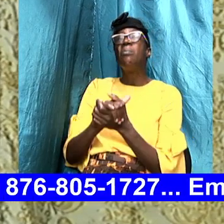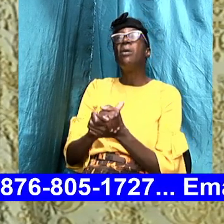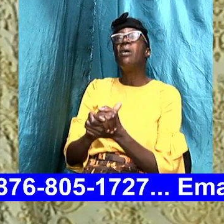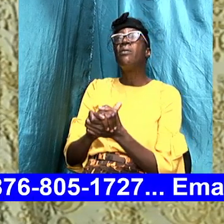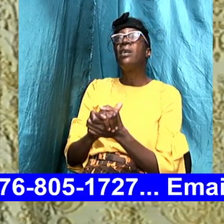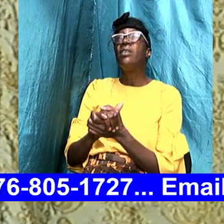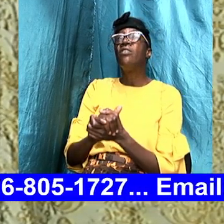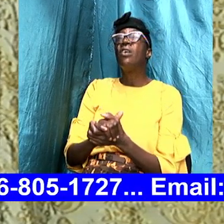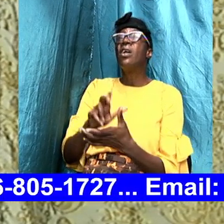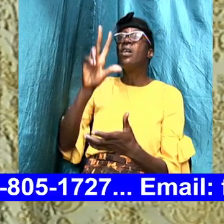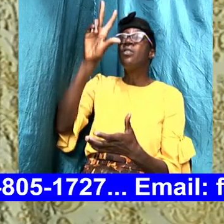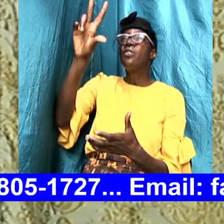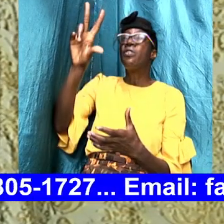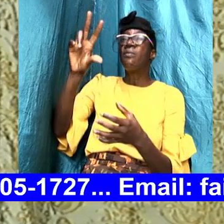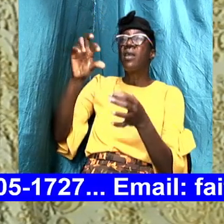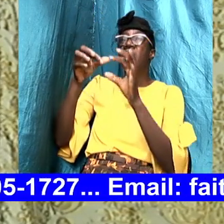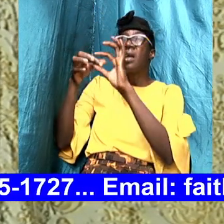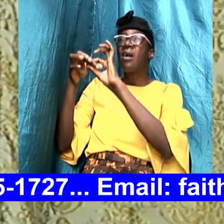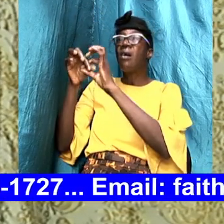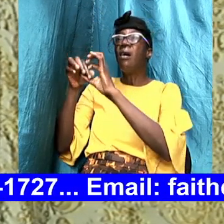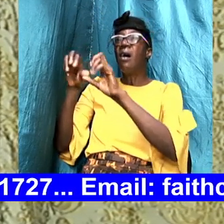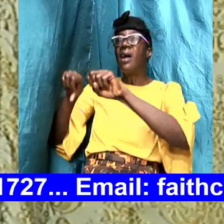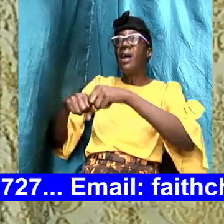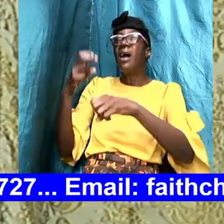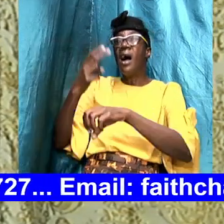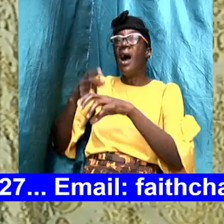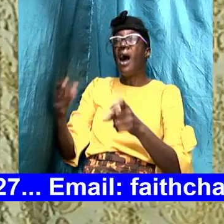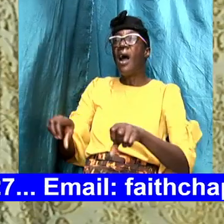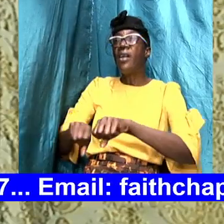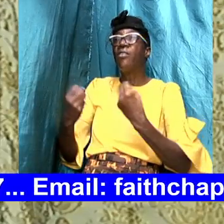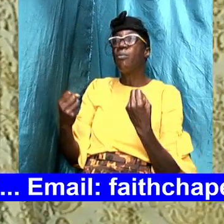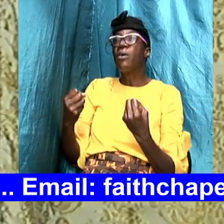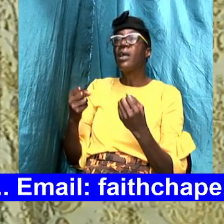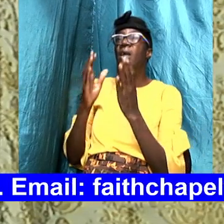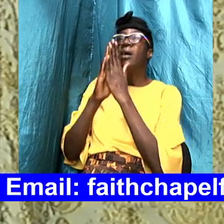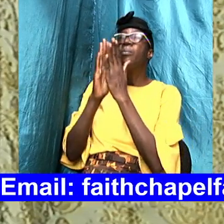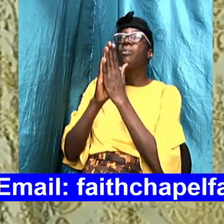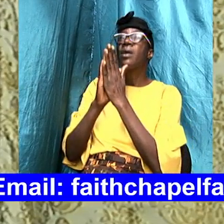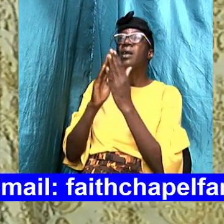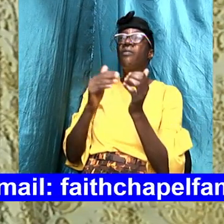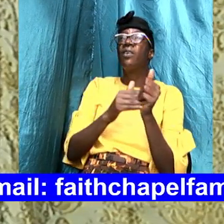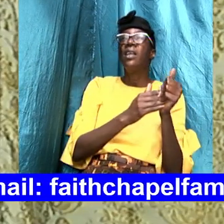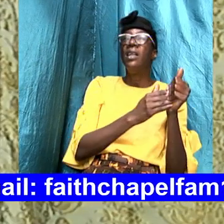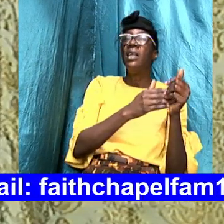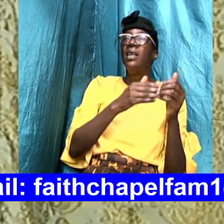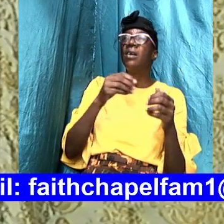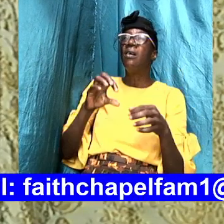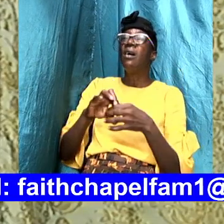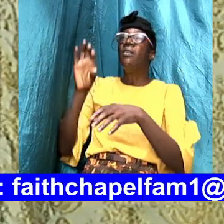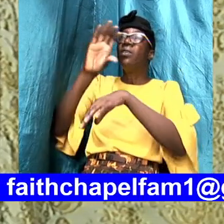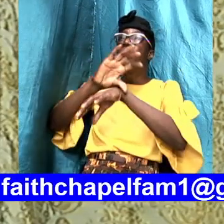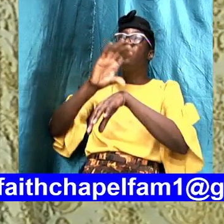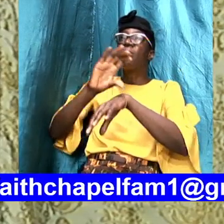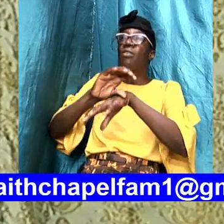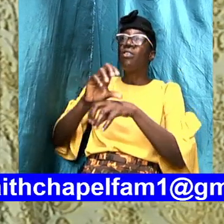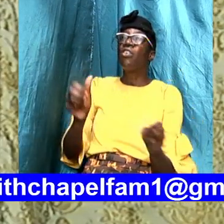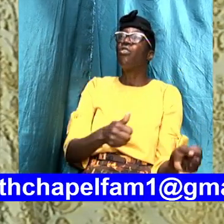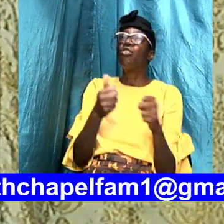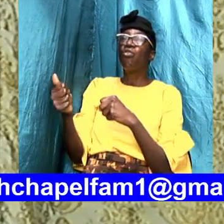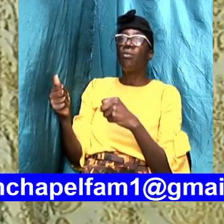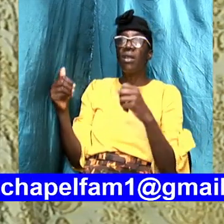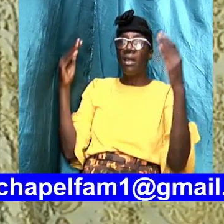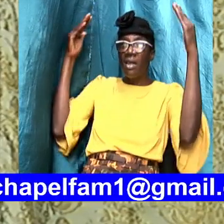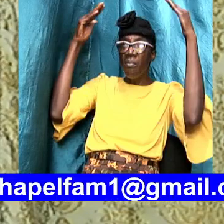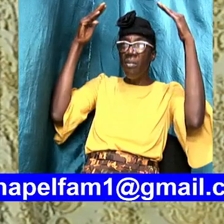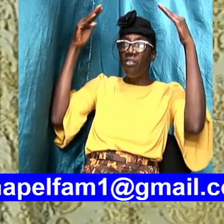threefold card is hard to break we pray God for the leadership of the church tonight that you will strengthen our bishop that you bless